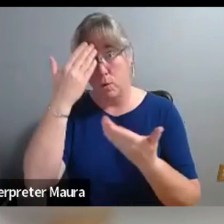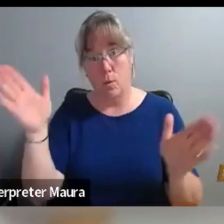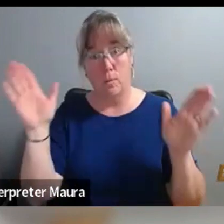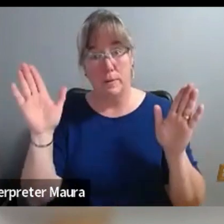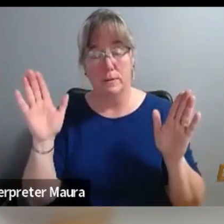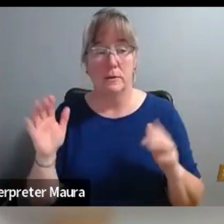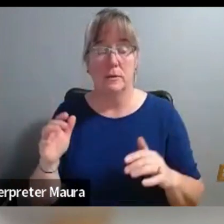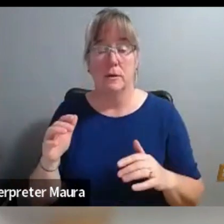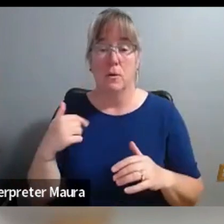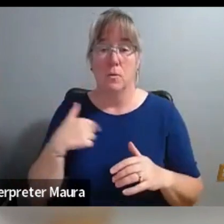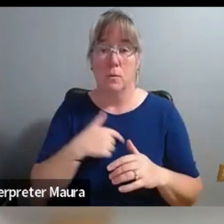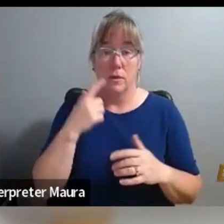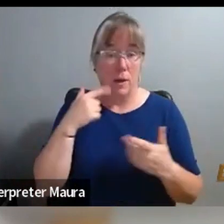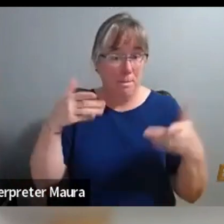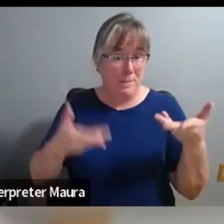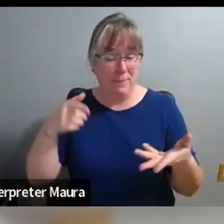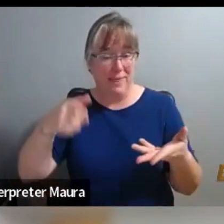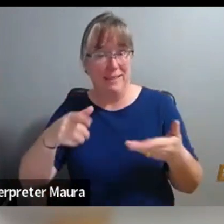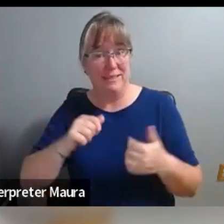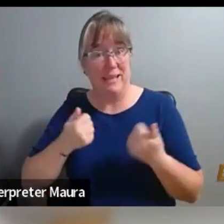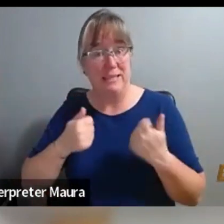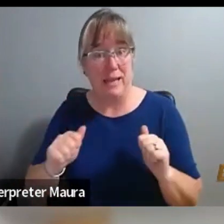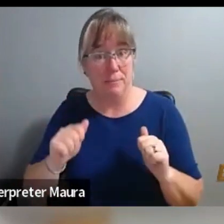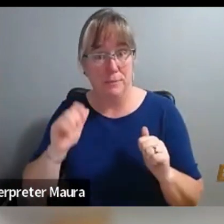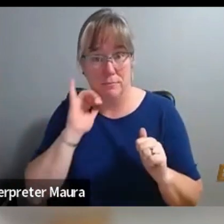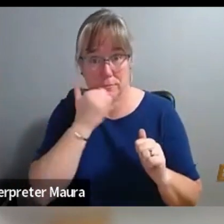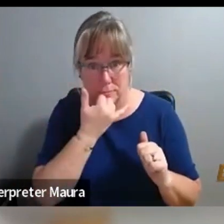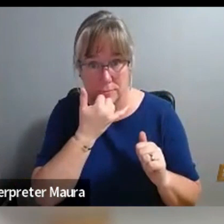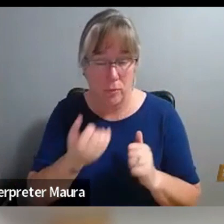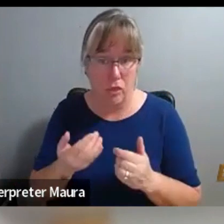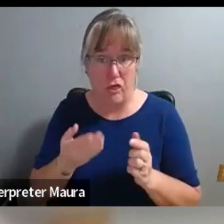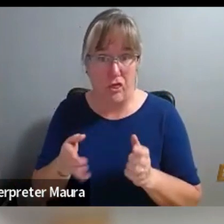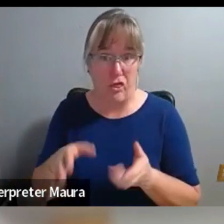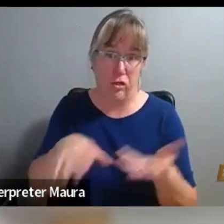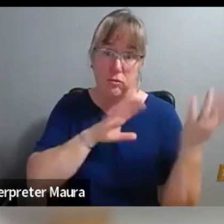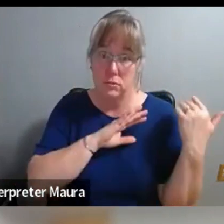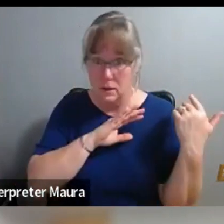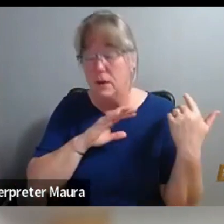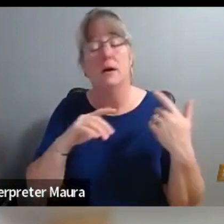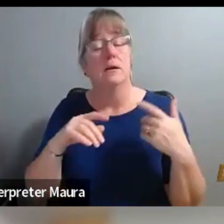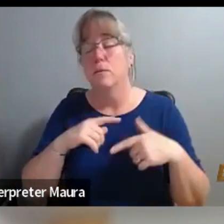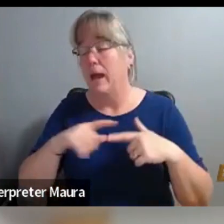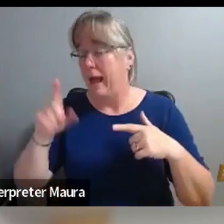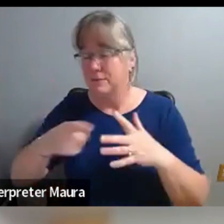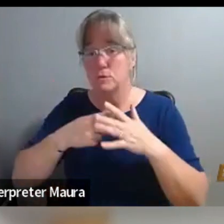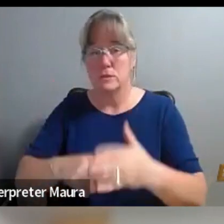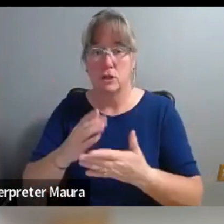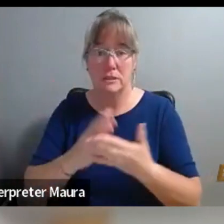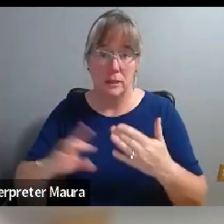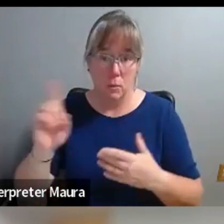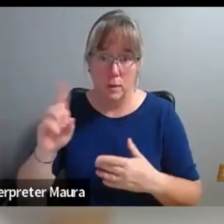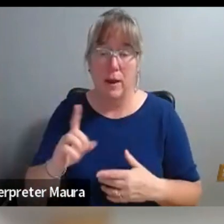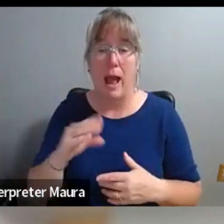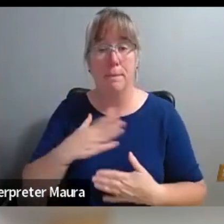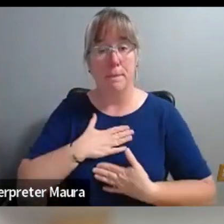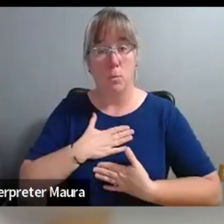be a flawed attempt. We're not necessarily saying that we haven't figured out. But you just have to start somewhere. And you have to be willing